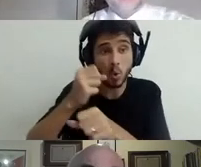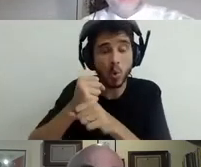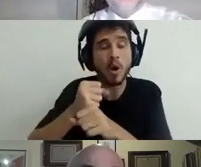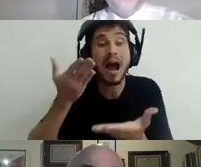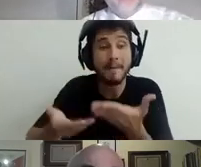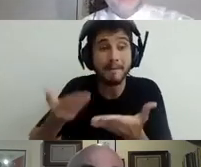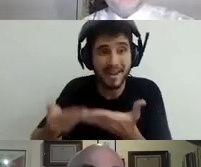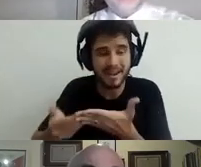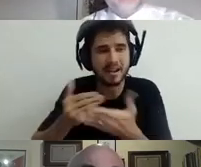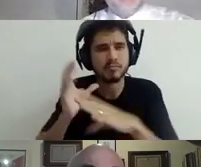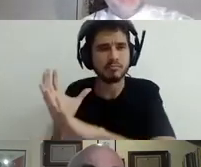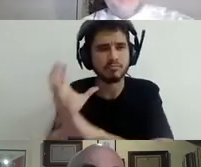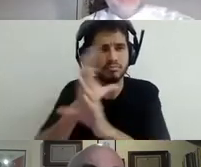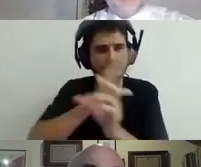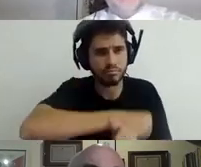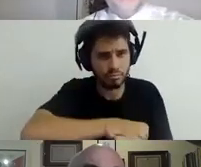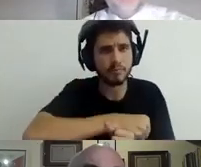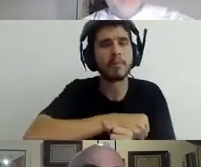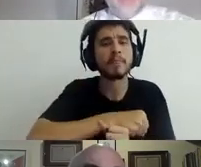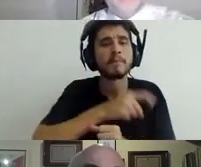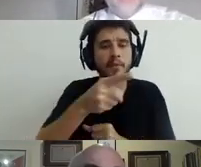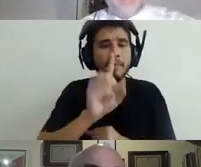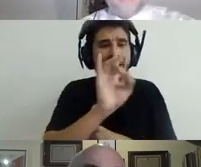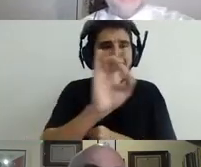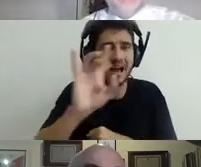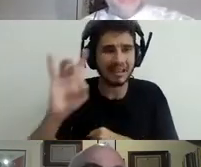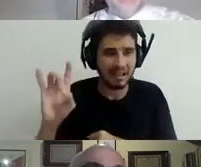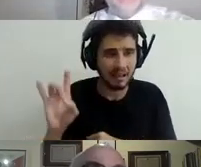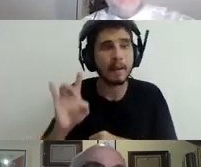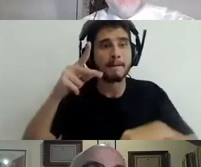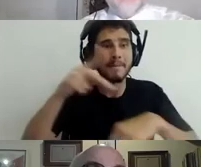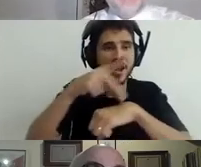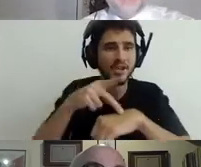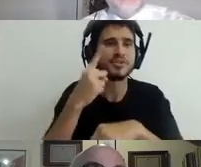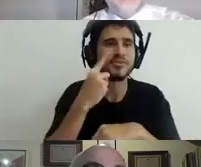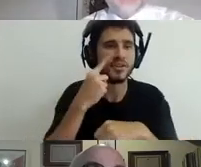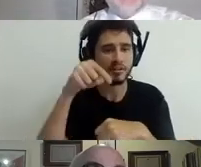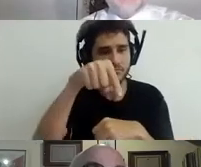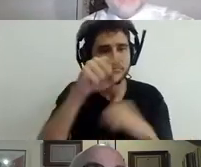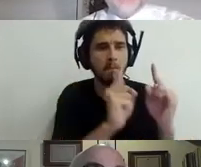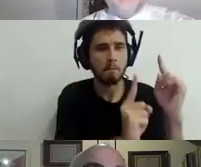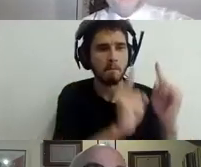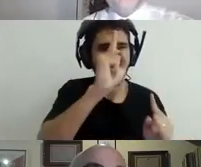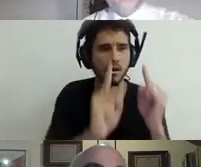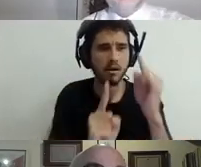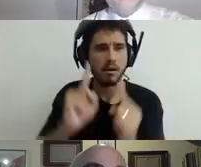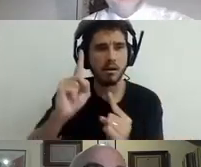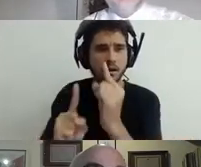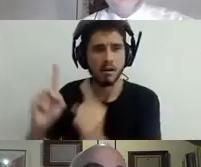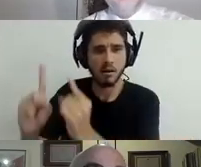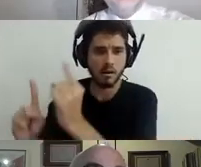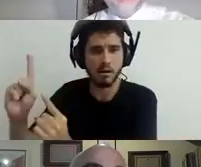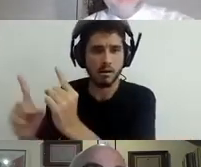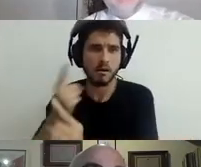drop in skills in the population. So if the learning loss is not compensated,